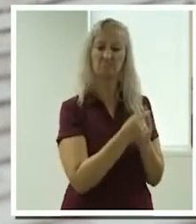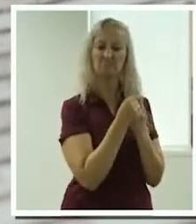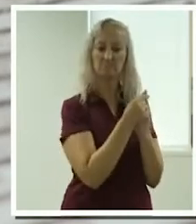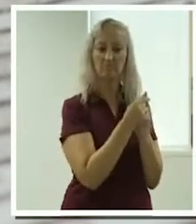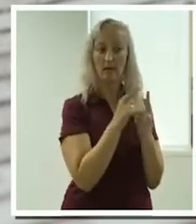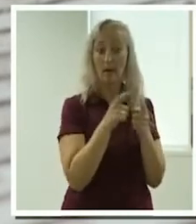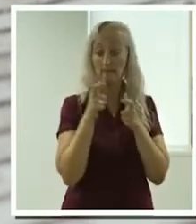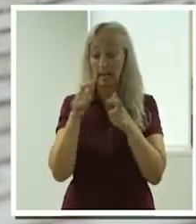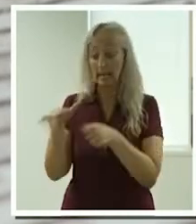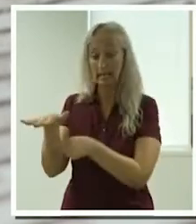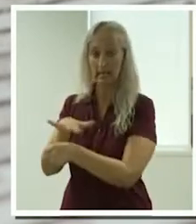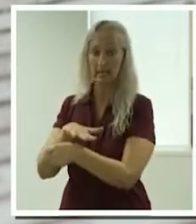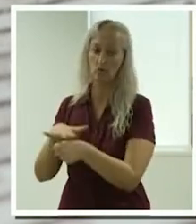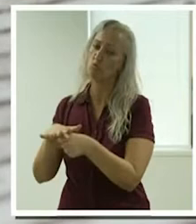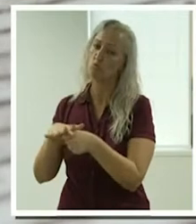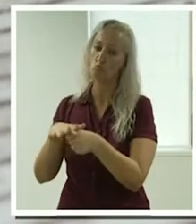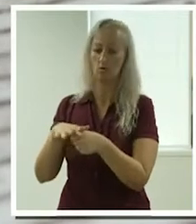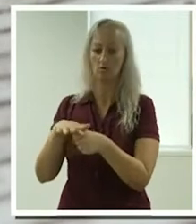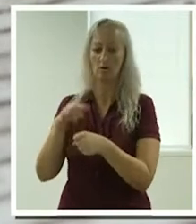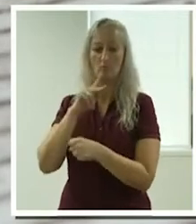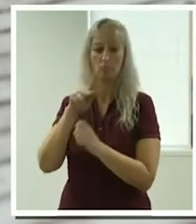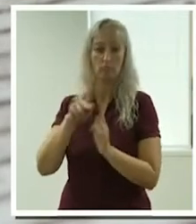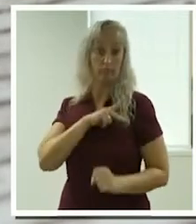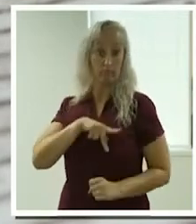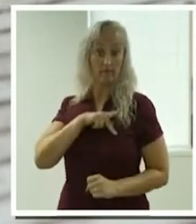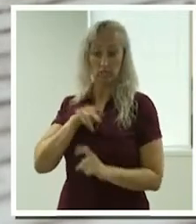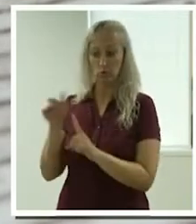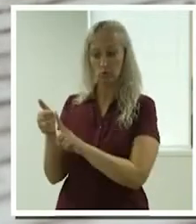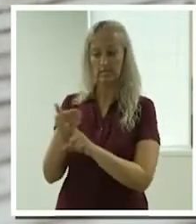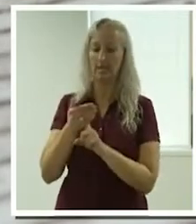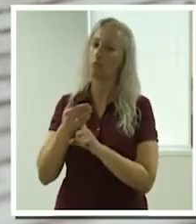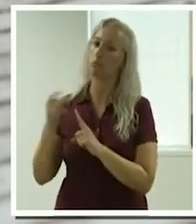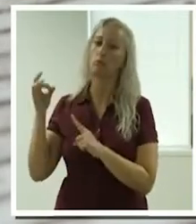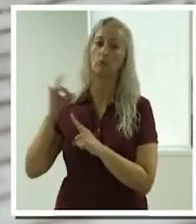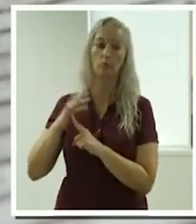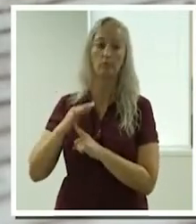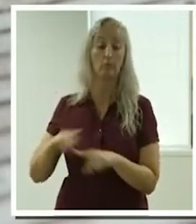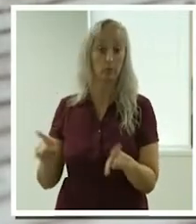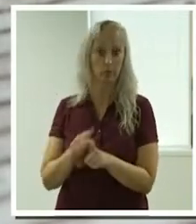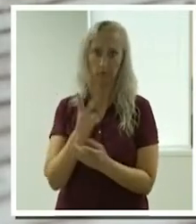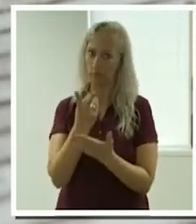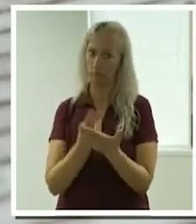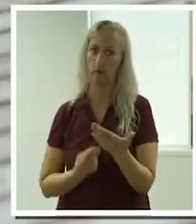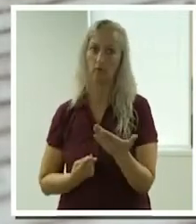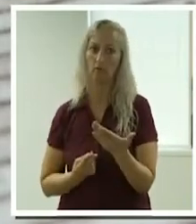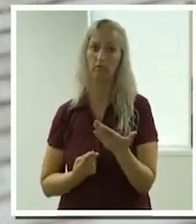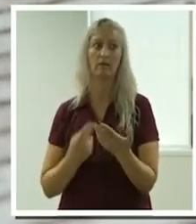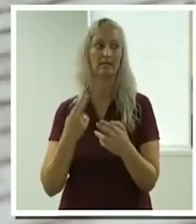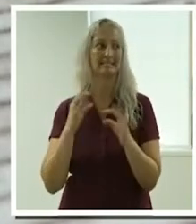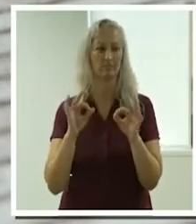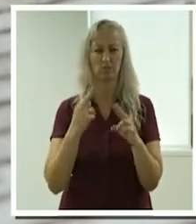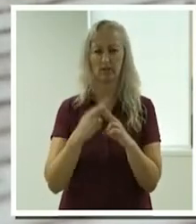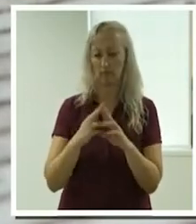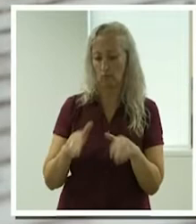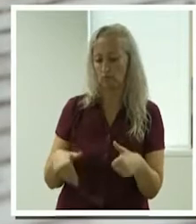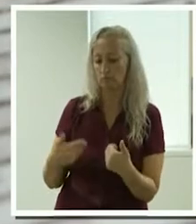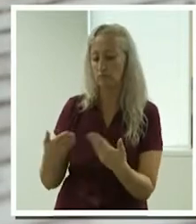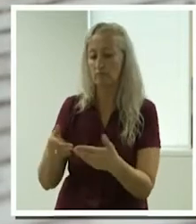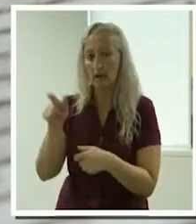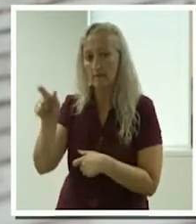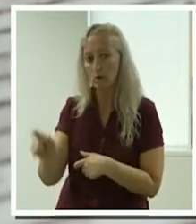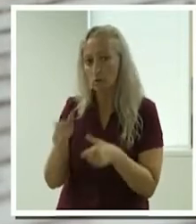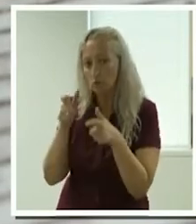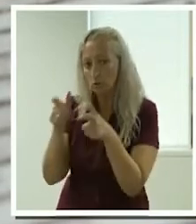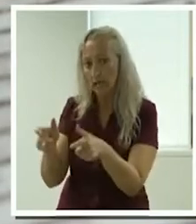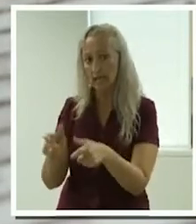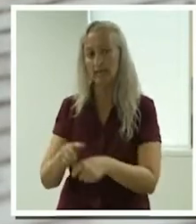professional indemnity is also very important when providing any support that relies on your skills, such as personal care. Personal accident cover on the